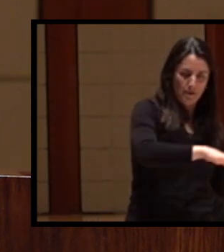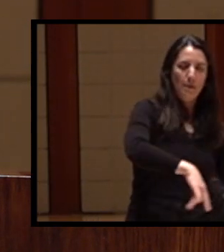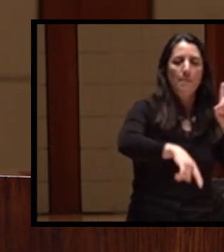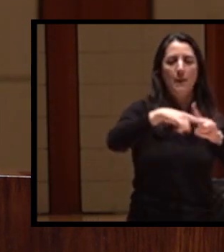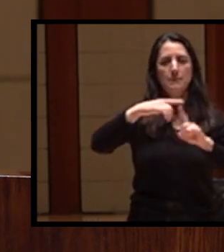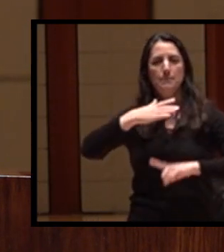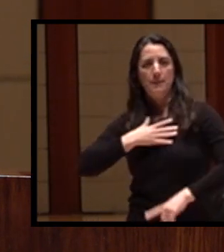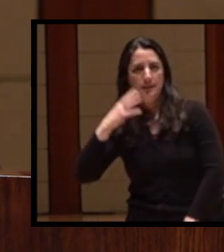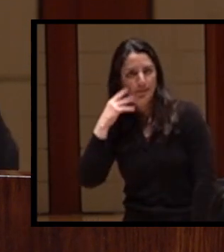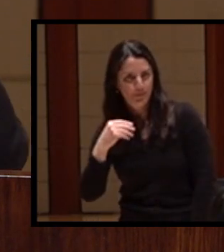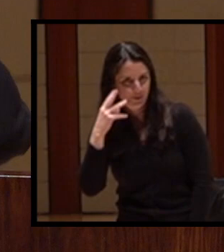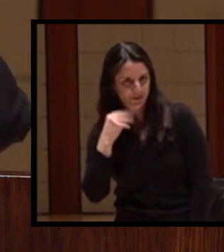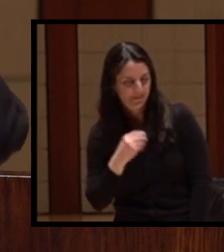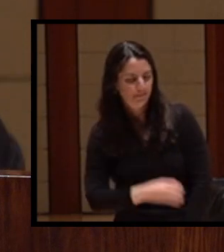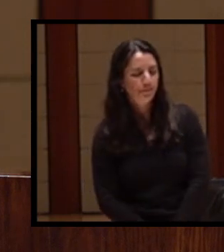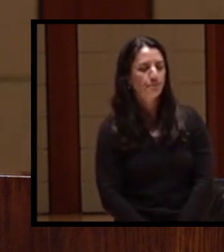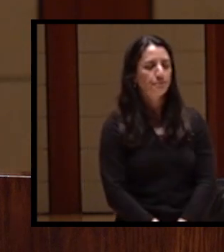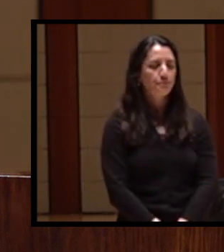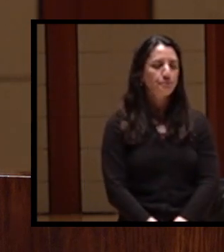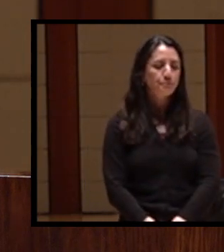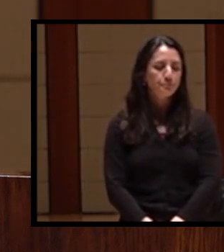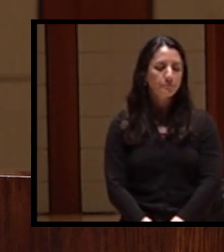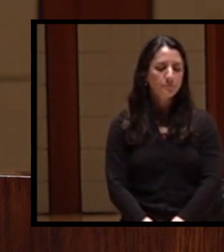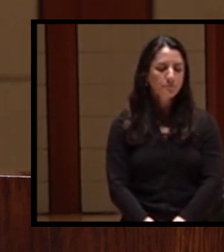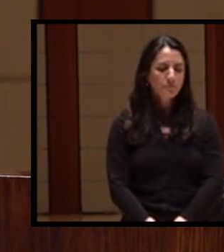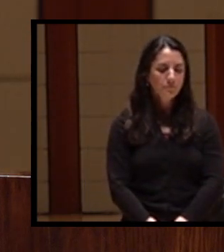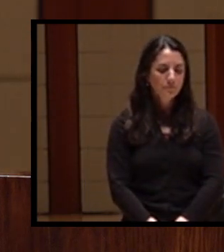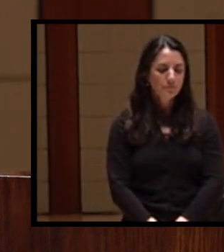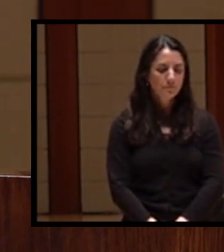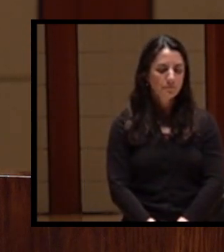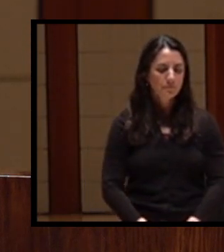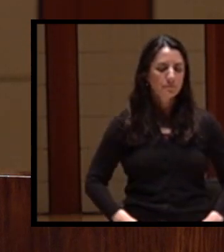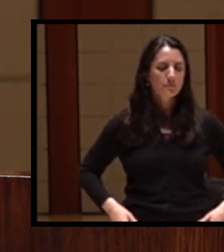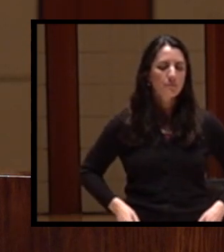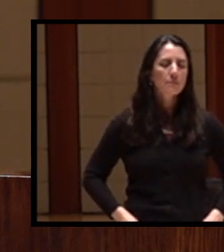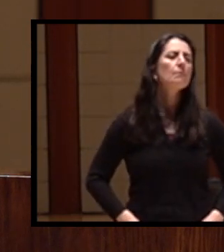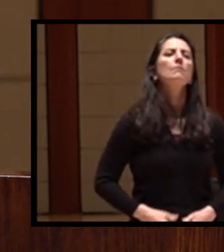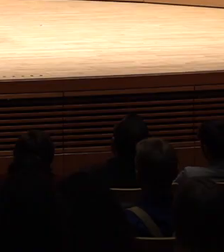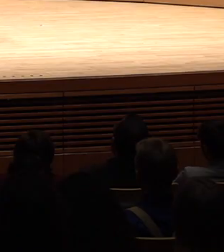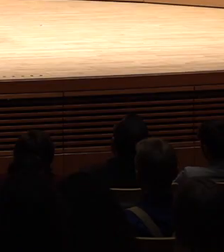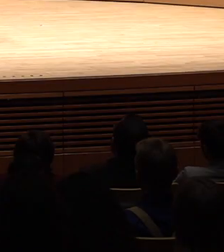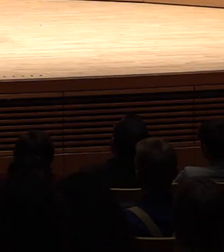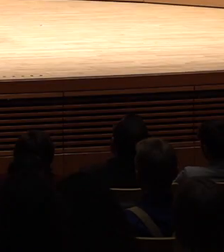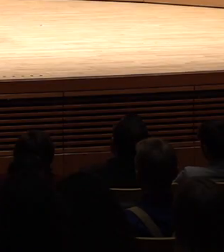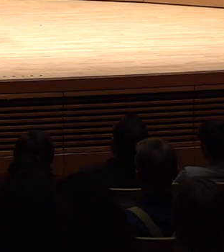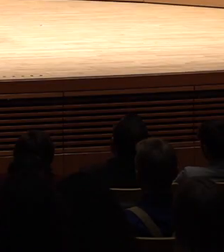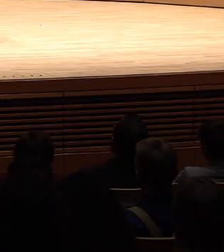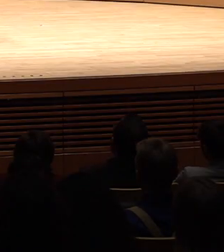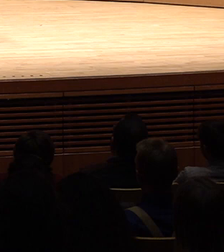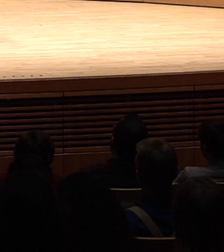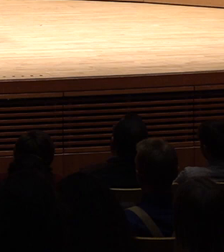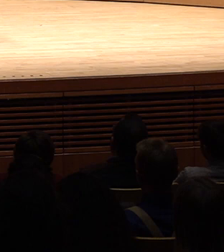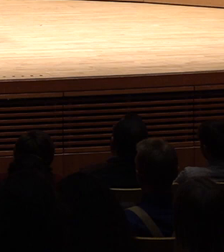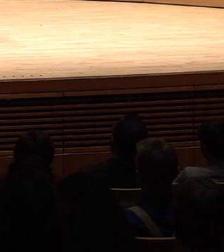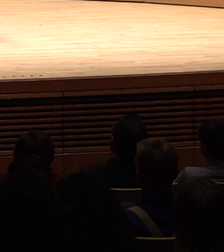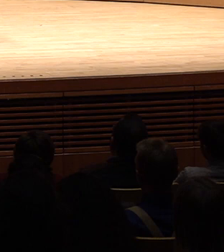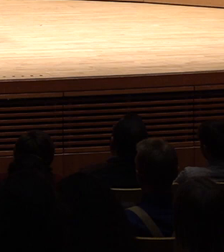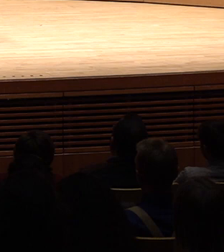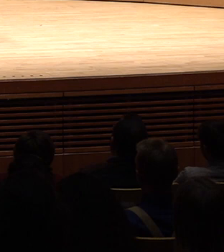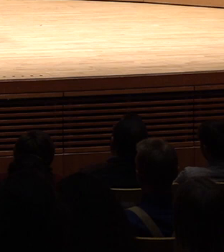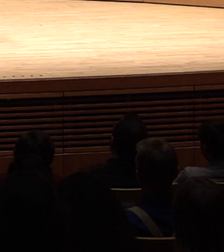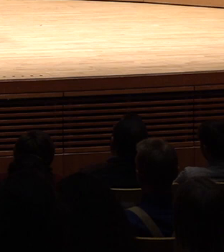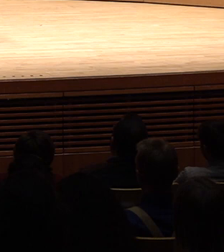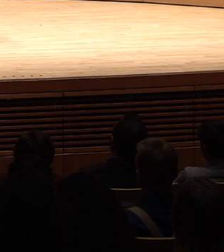So my story begins at the start with the Yurok creation story. In the very beginning the